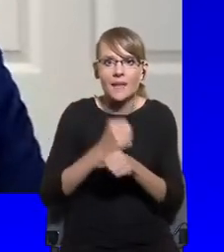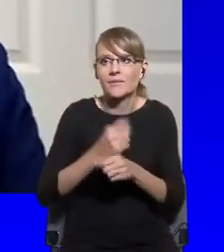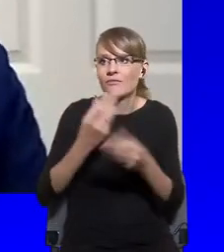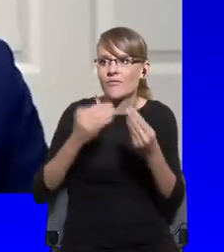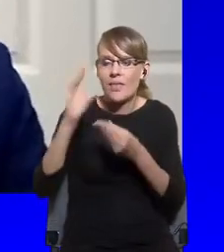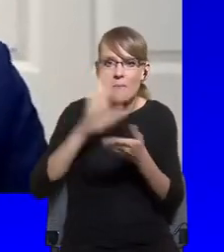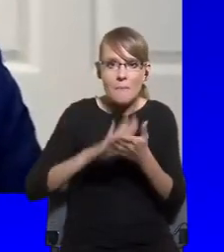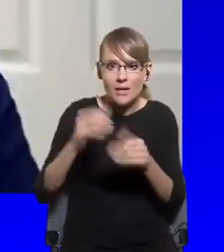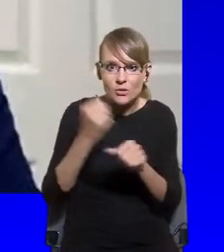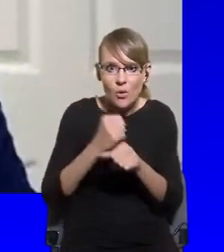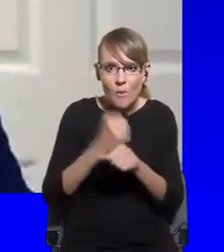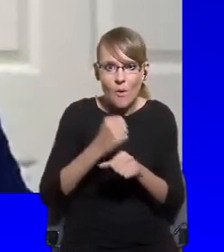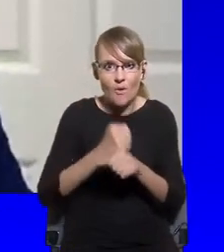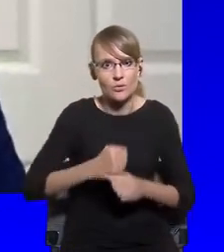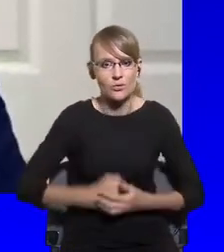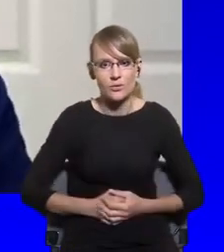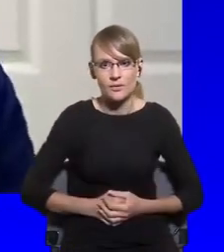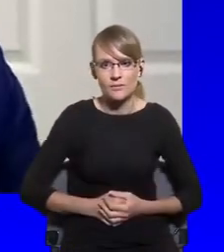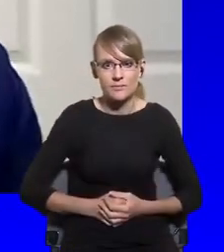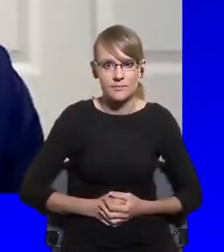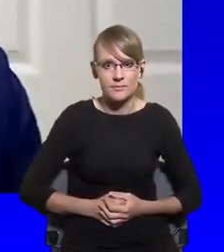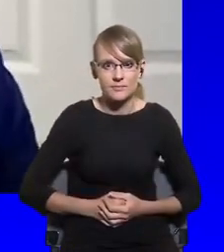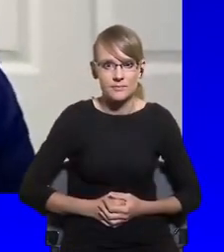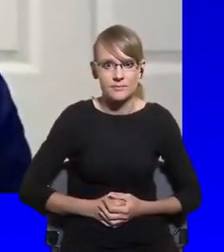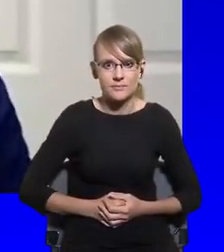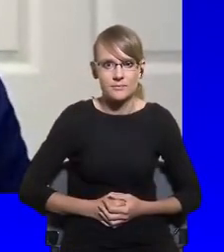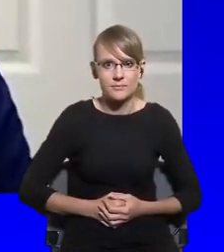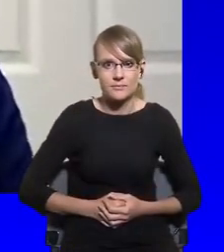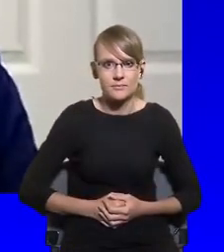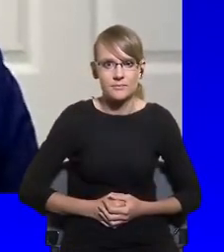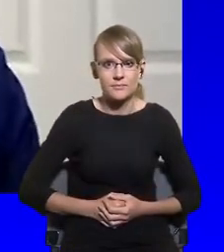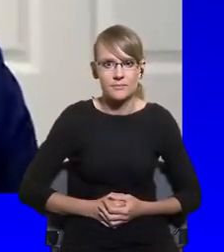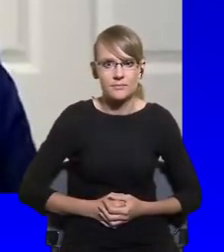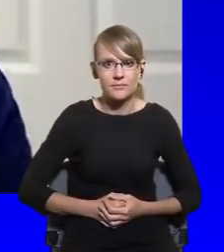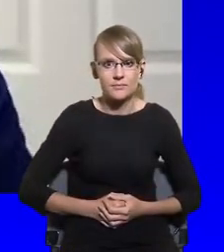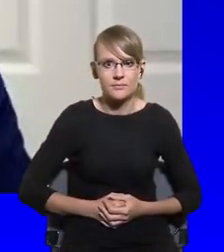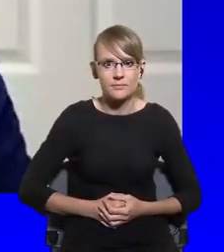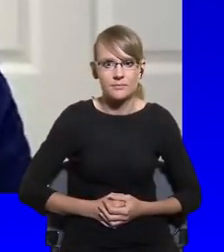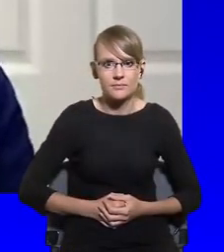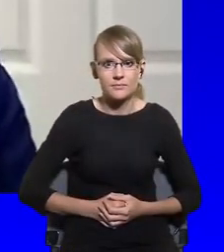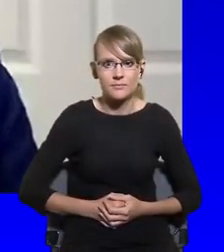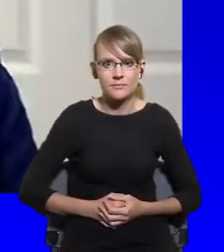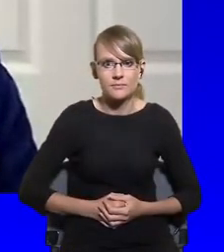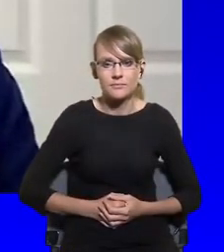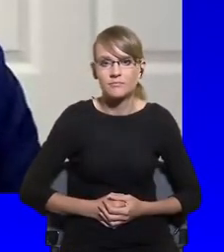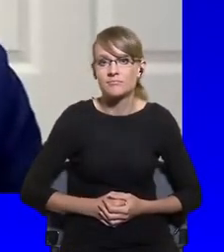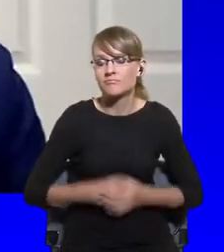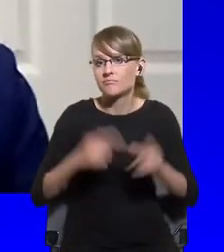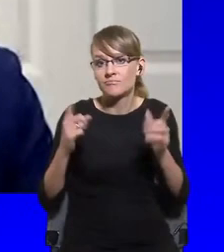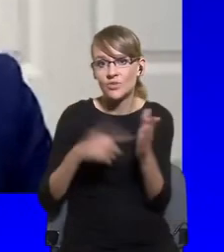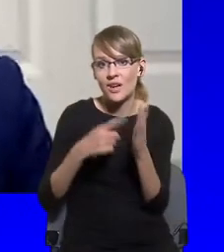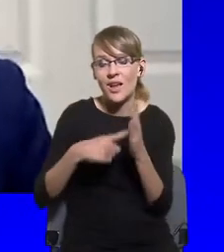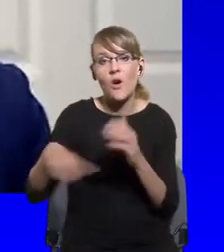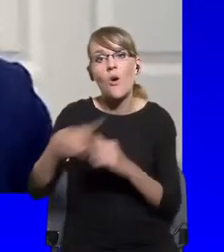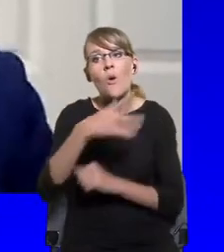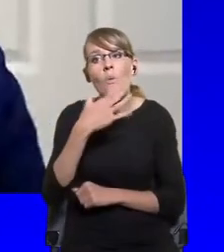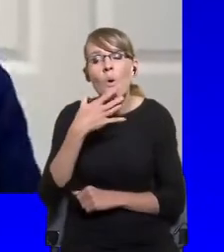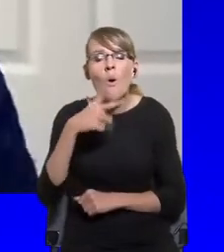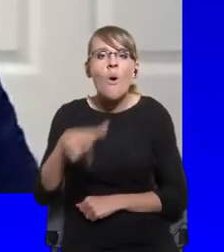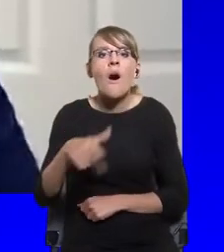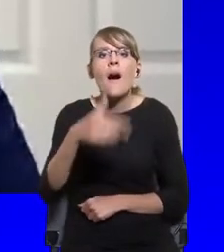million Europeans being unemployed. I hope it's not correct, but it is. I am very quite